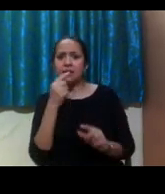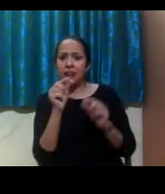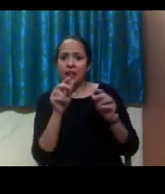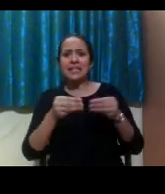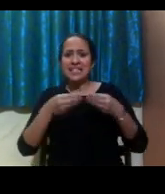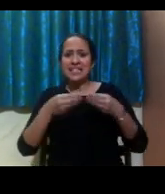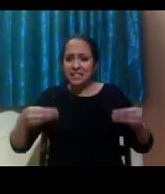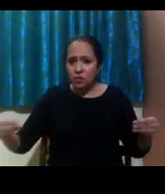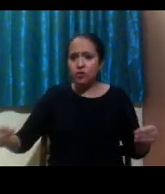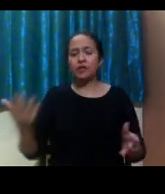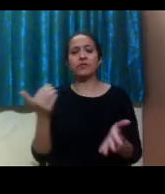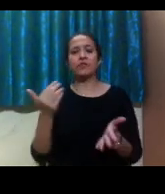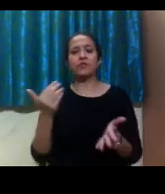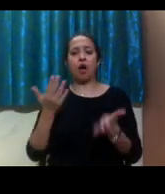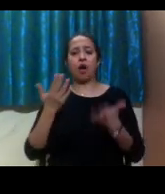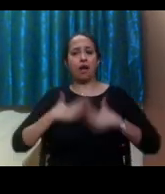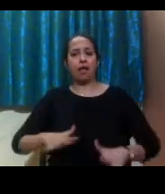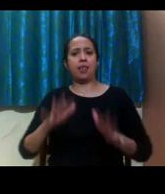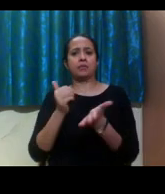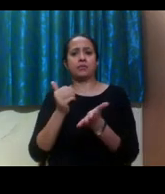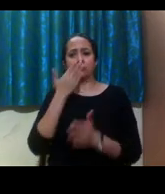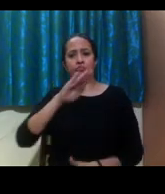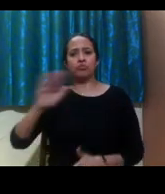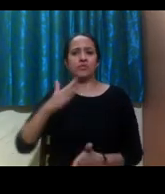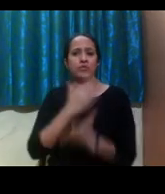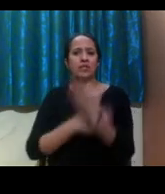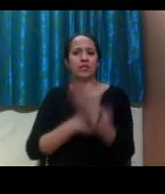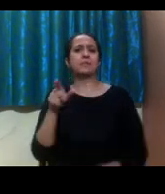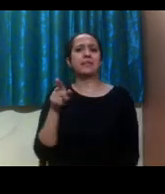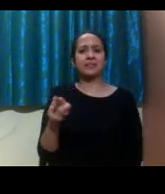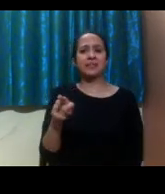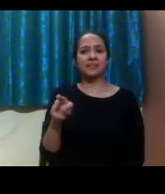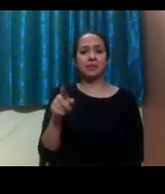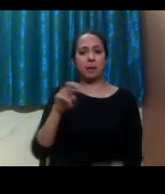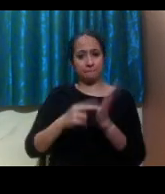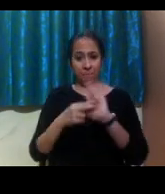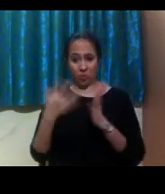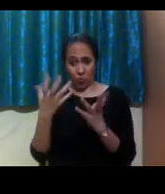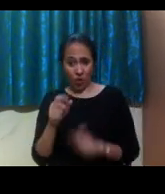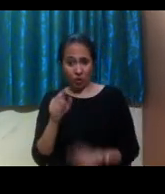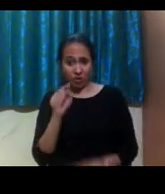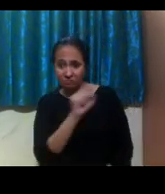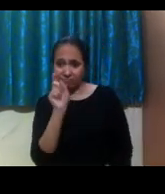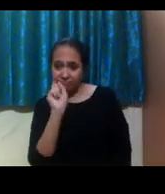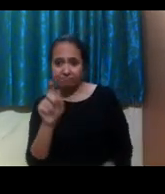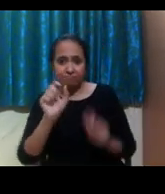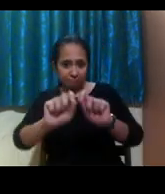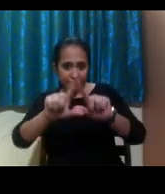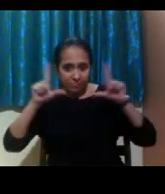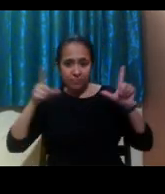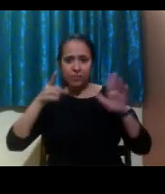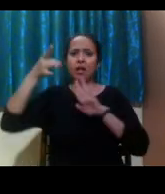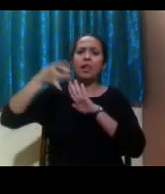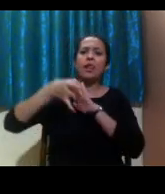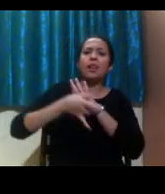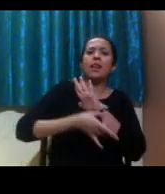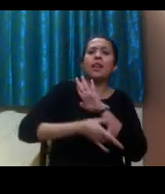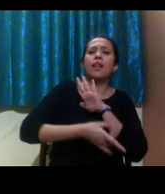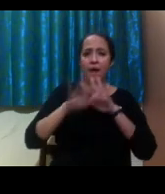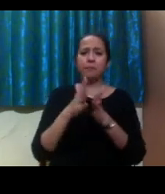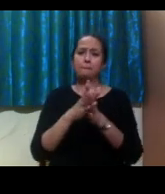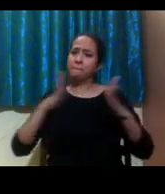students with disabilities applying to U.S. universities. Please do look up this webpage for more information.